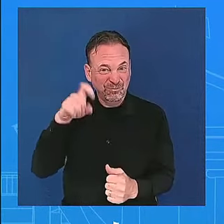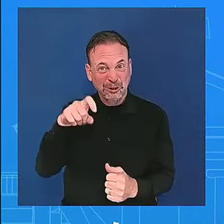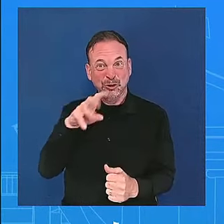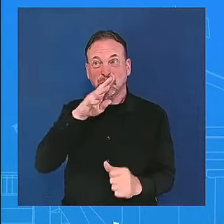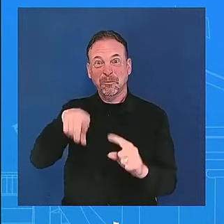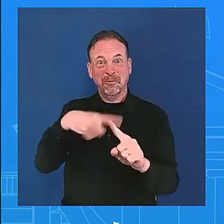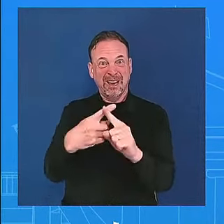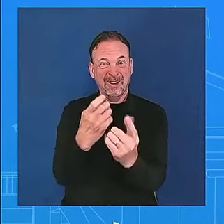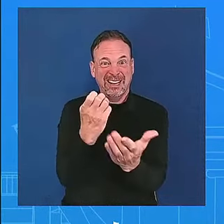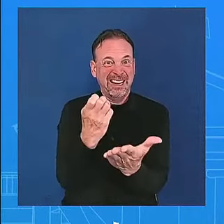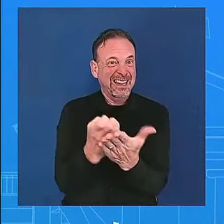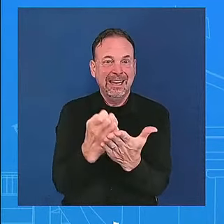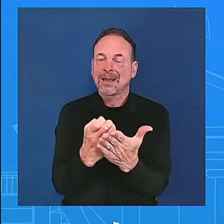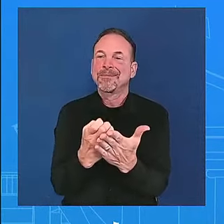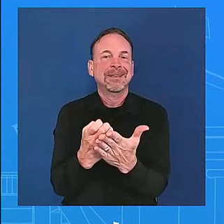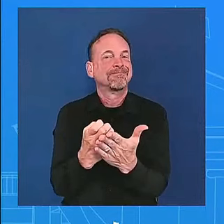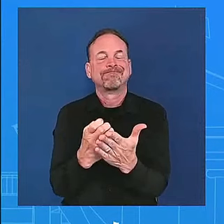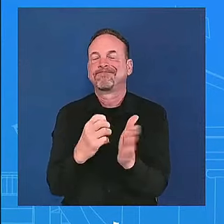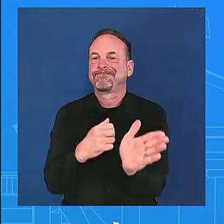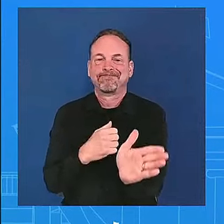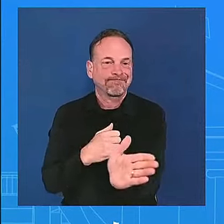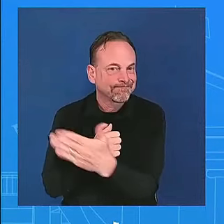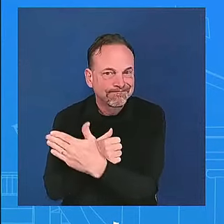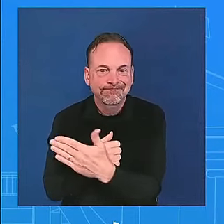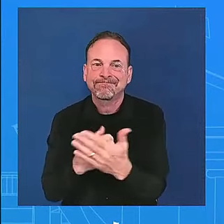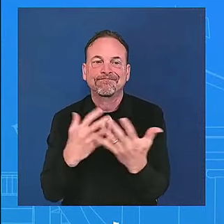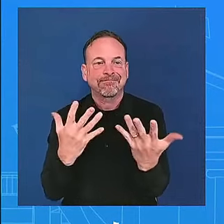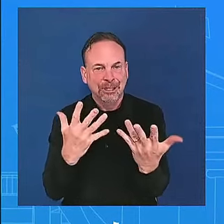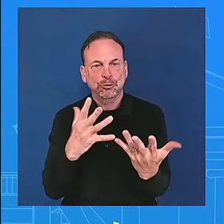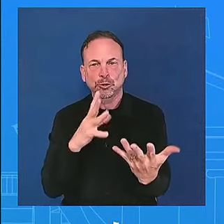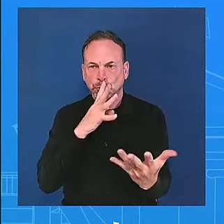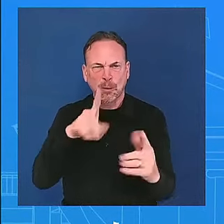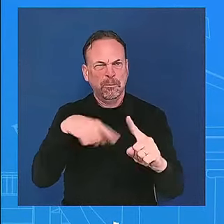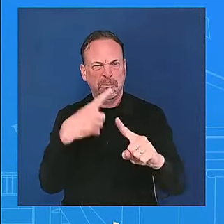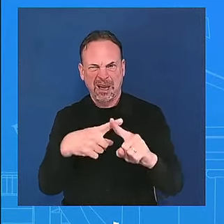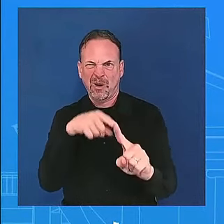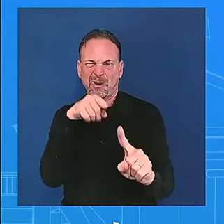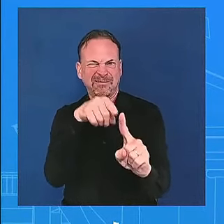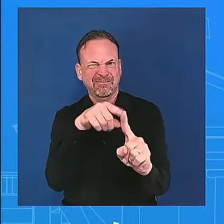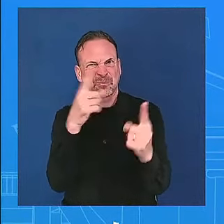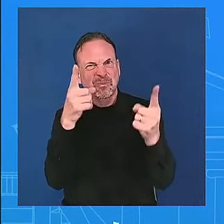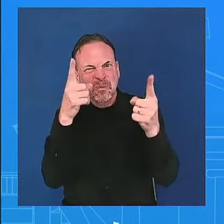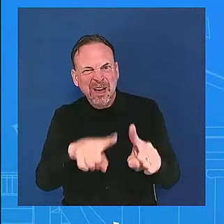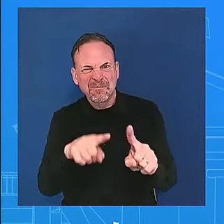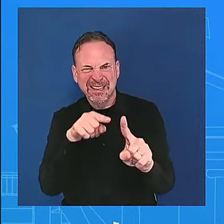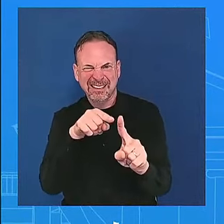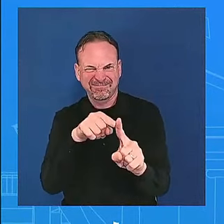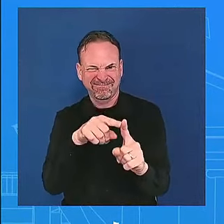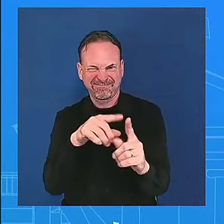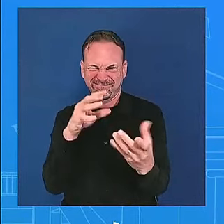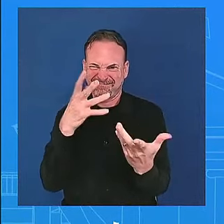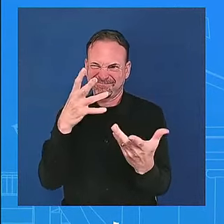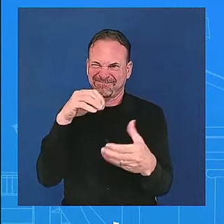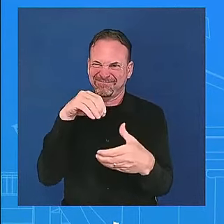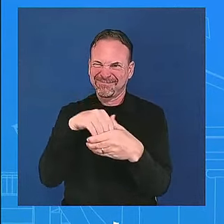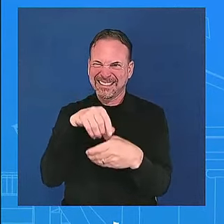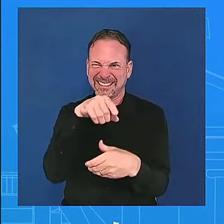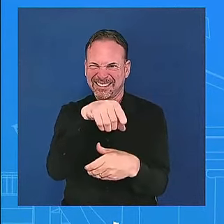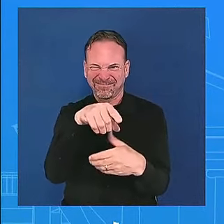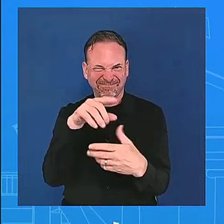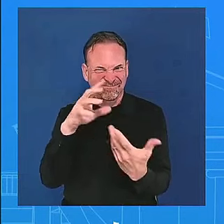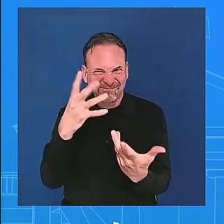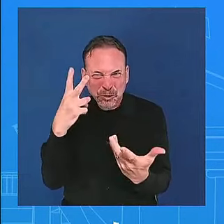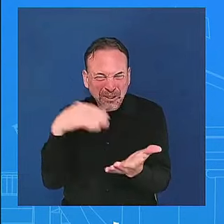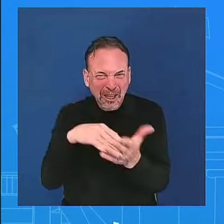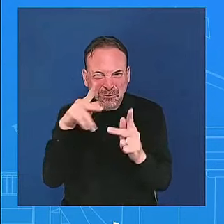people went to the capitol a mob went to the capitol uh officers law enforcement officers were harmed uh